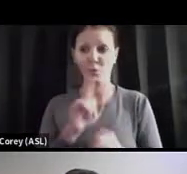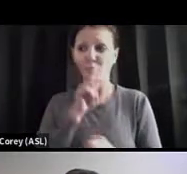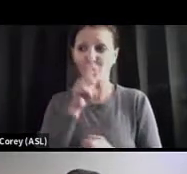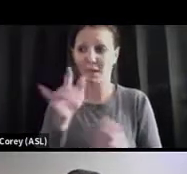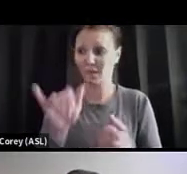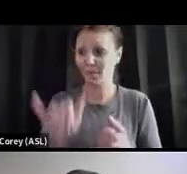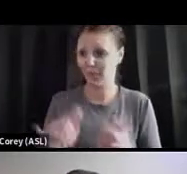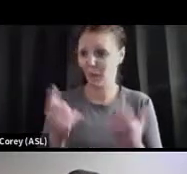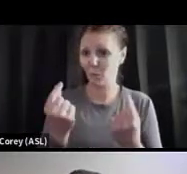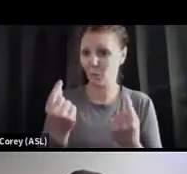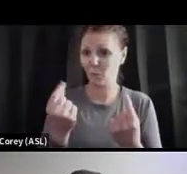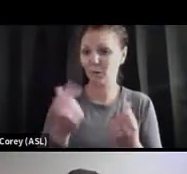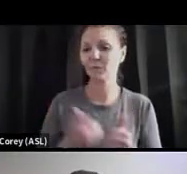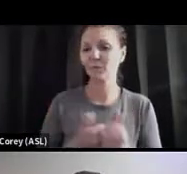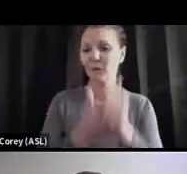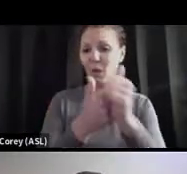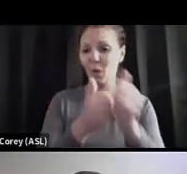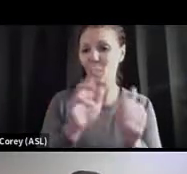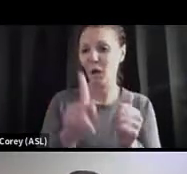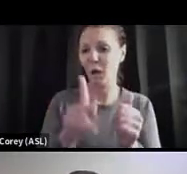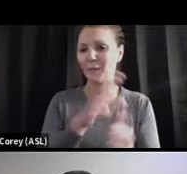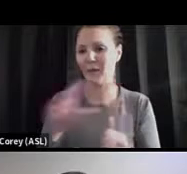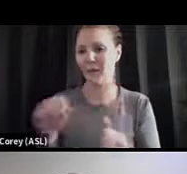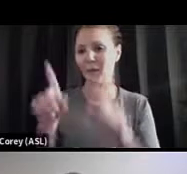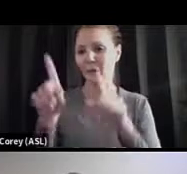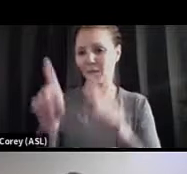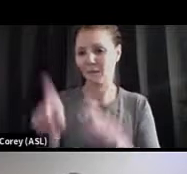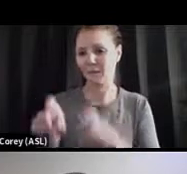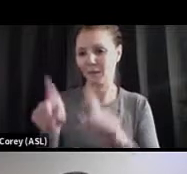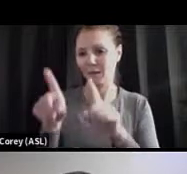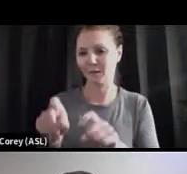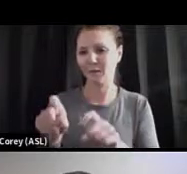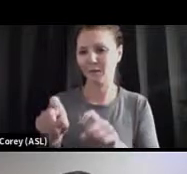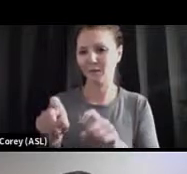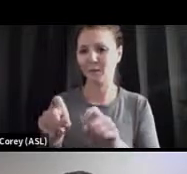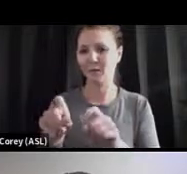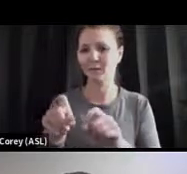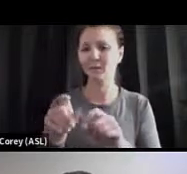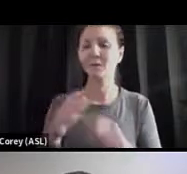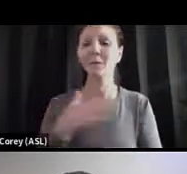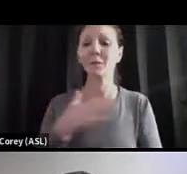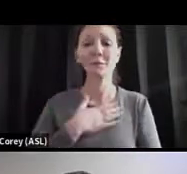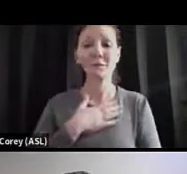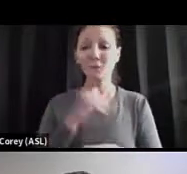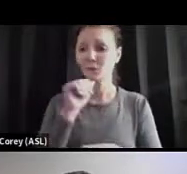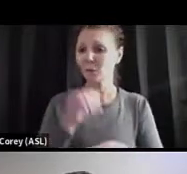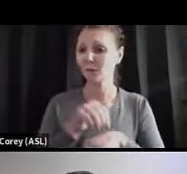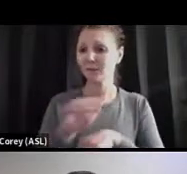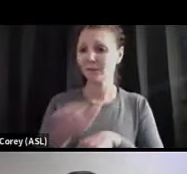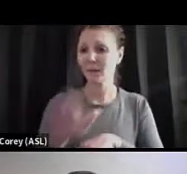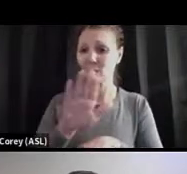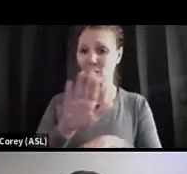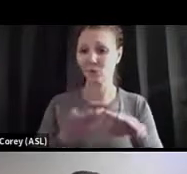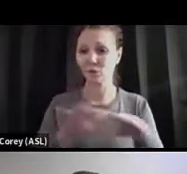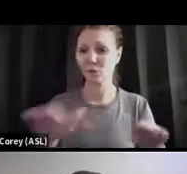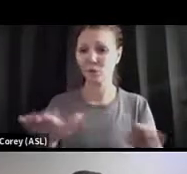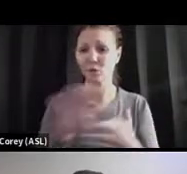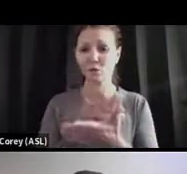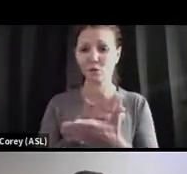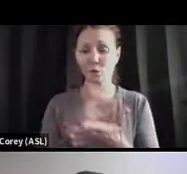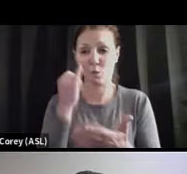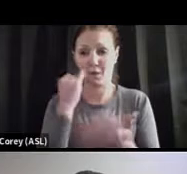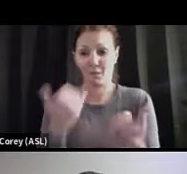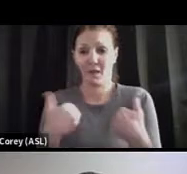to do follow-up and testing. Please don't send your kids to school if they have these symptoms. And that